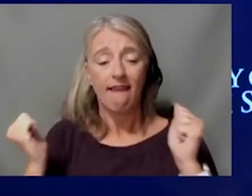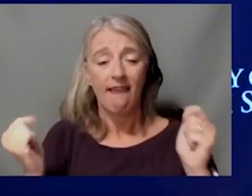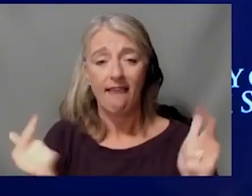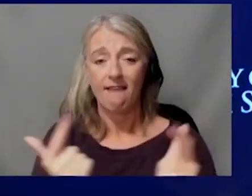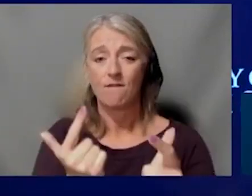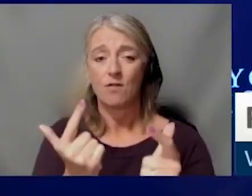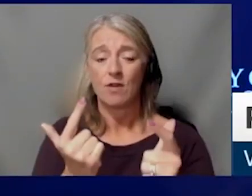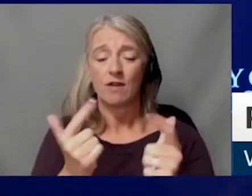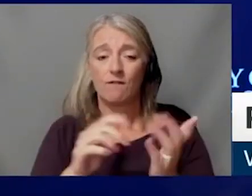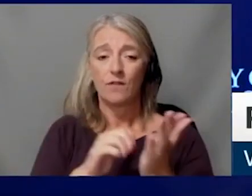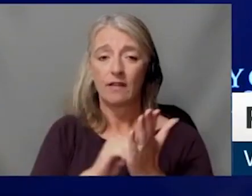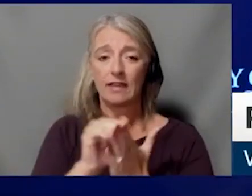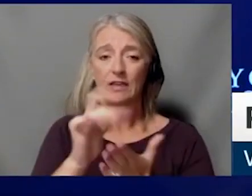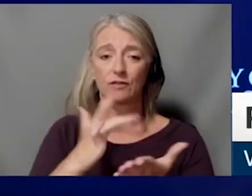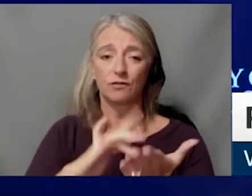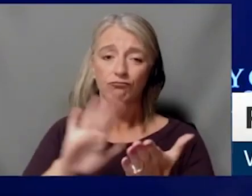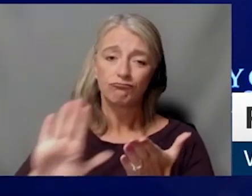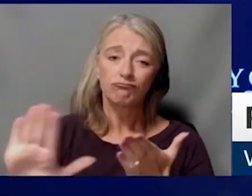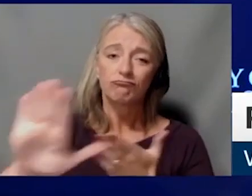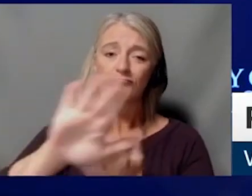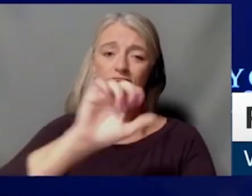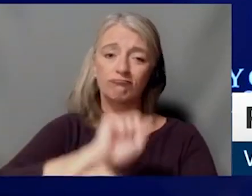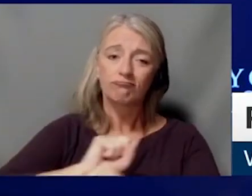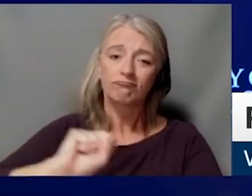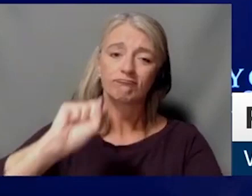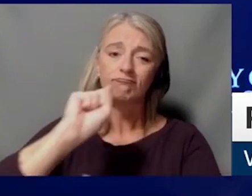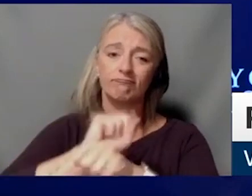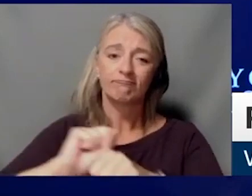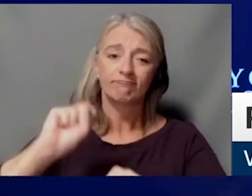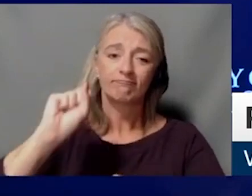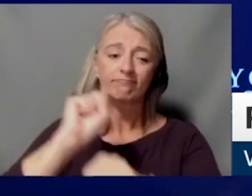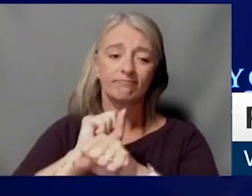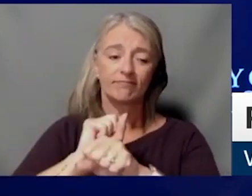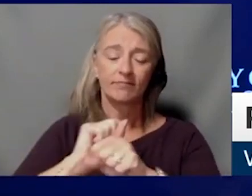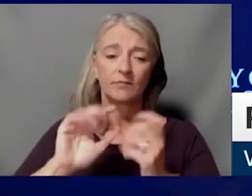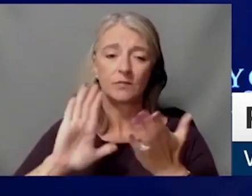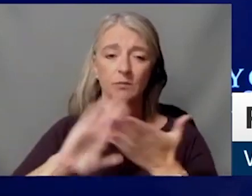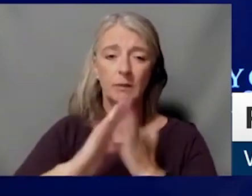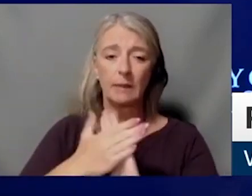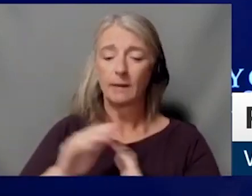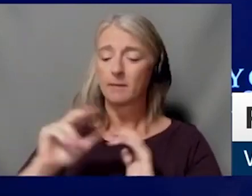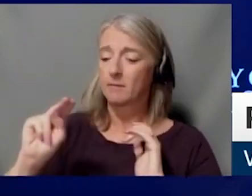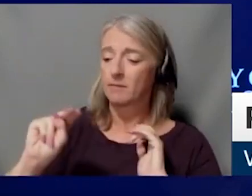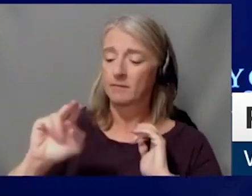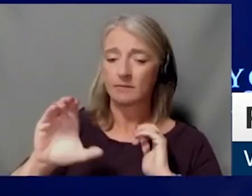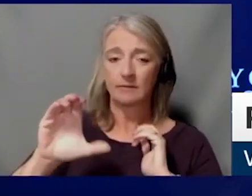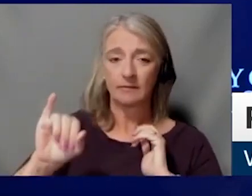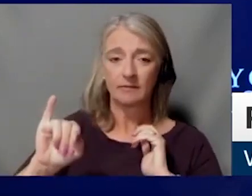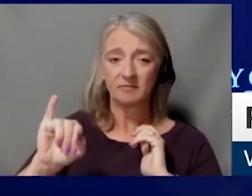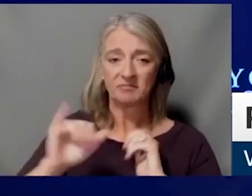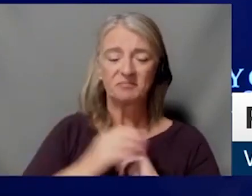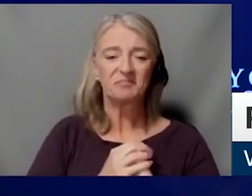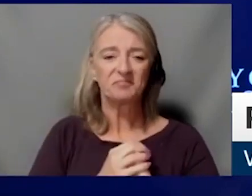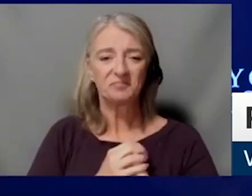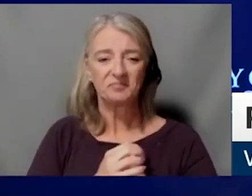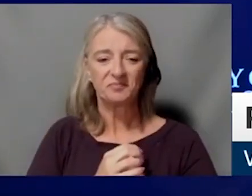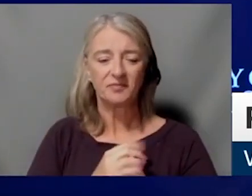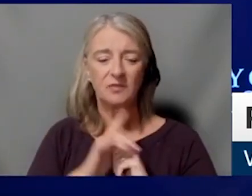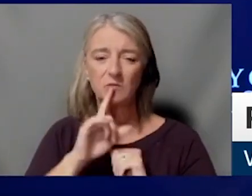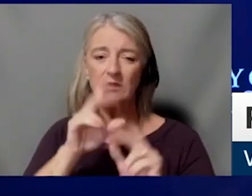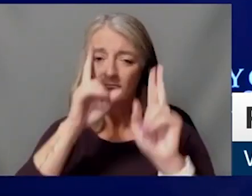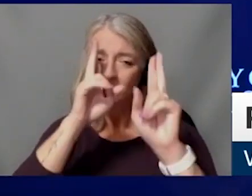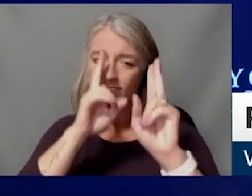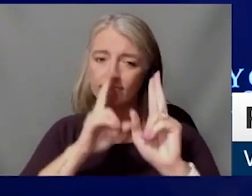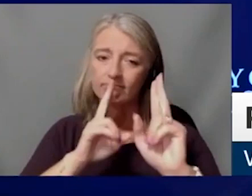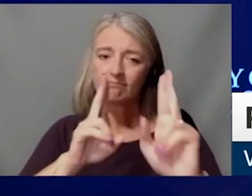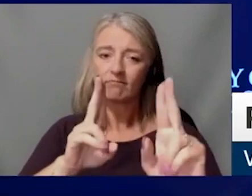their hard work on, uh, getting us to comprehensive, uh, status. And it really is an honor and a privilege, uh,